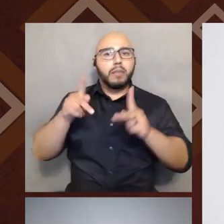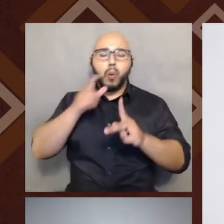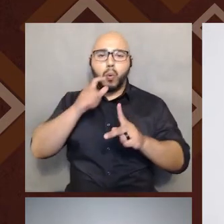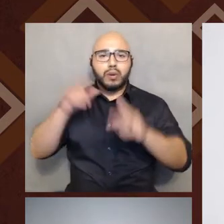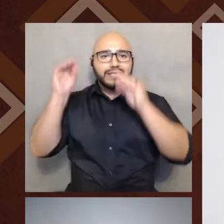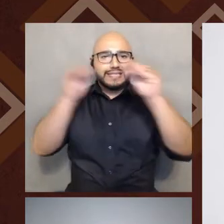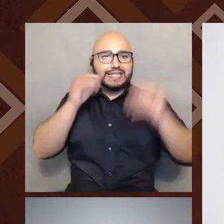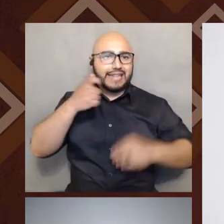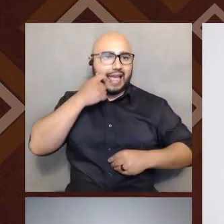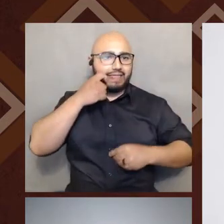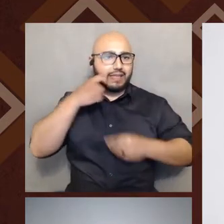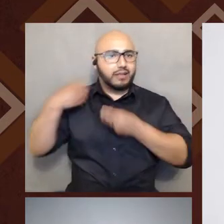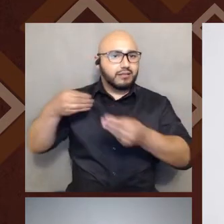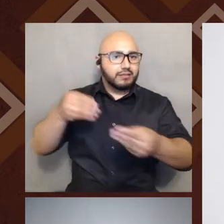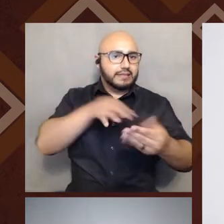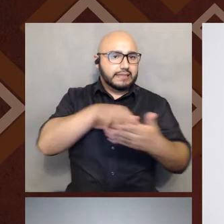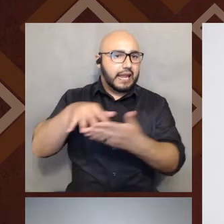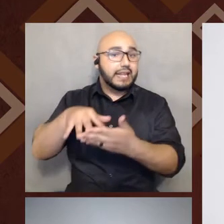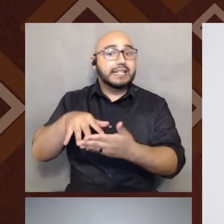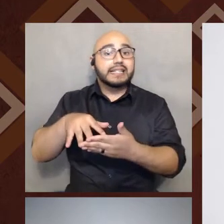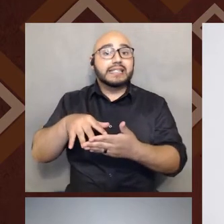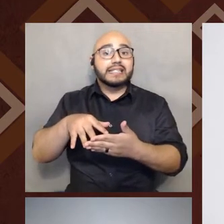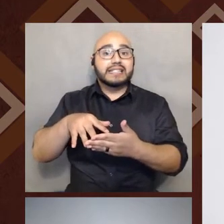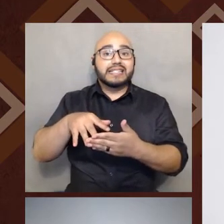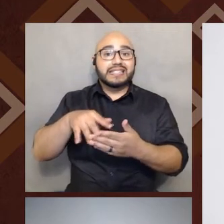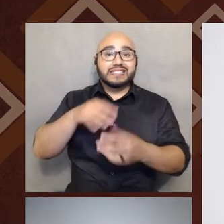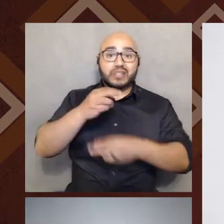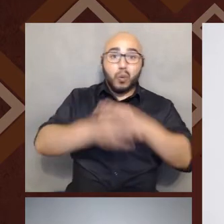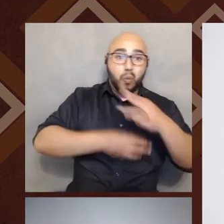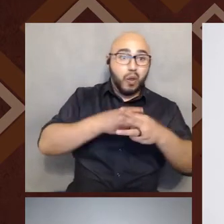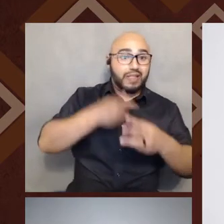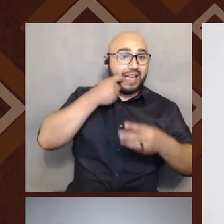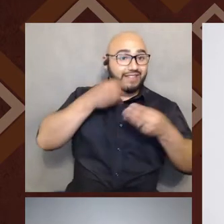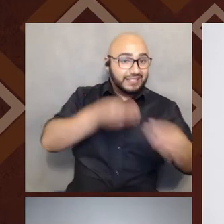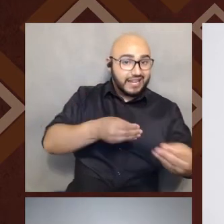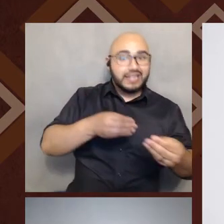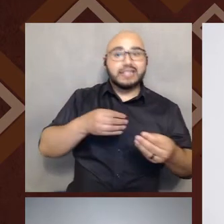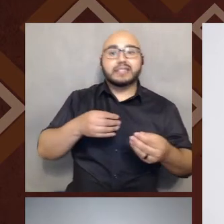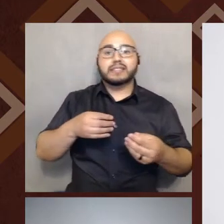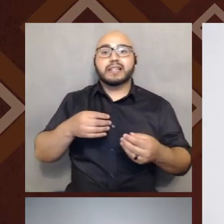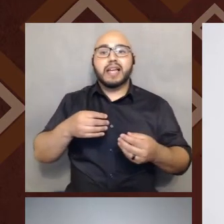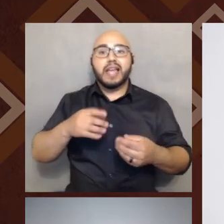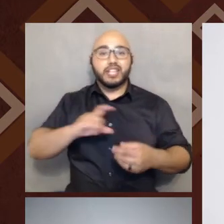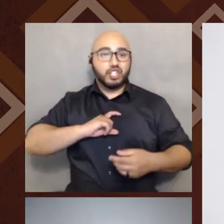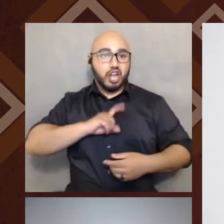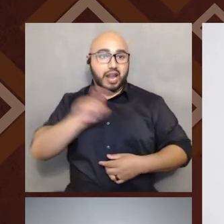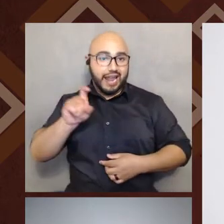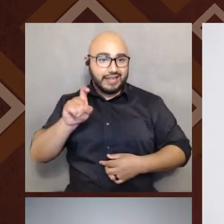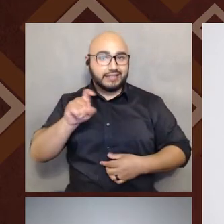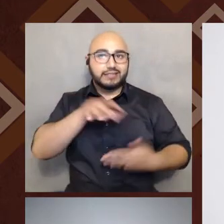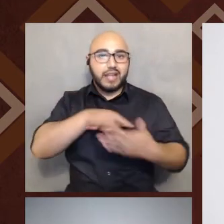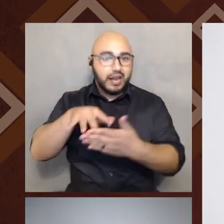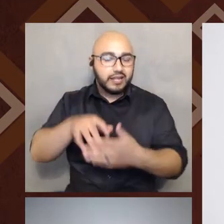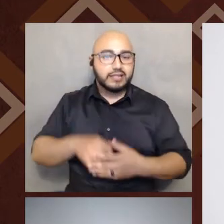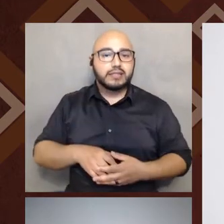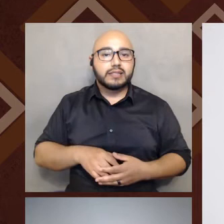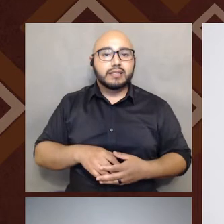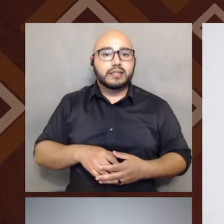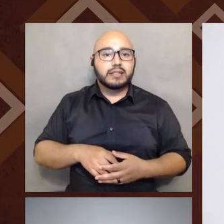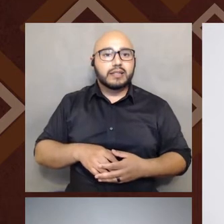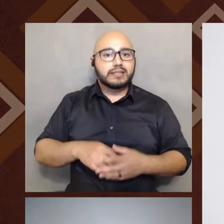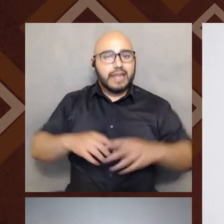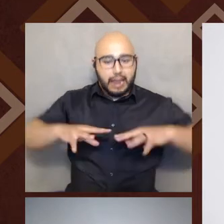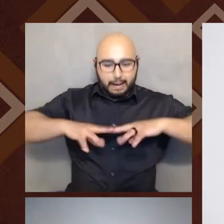studies is really the role of ethnic studies and then Chicanic studies. And, um, um, really unpacking the fact that identity